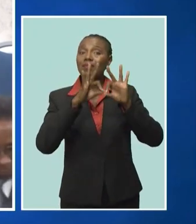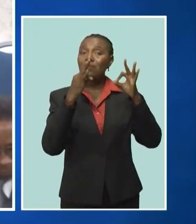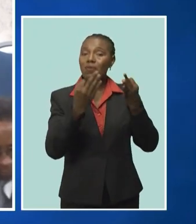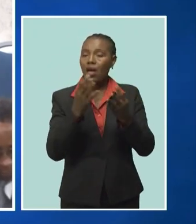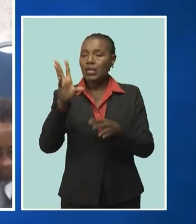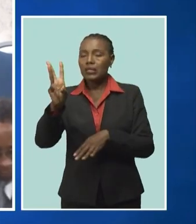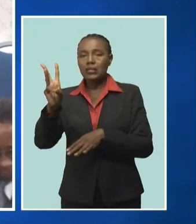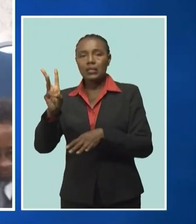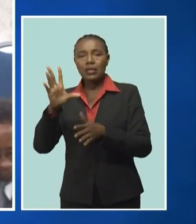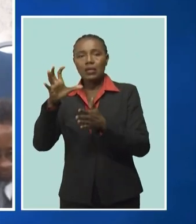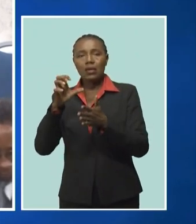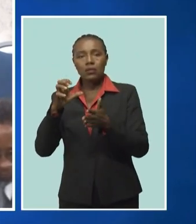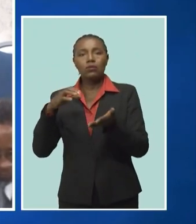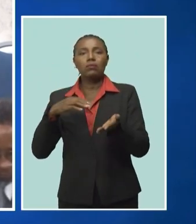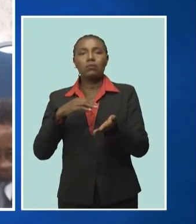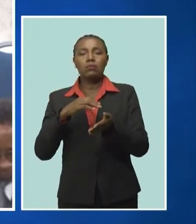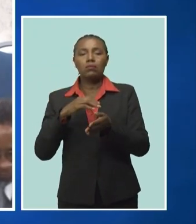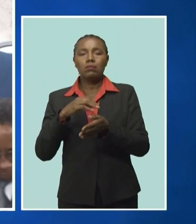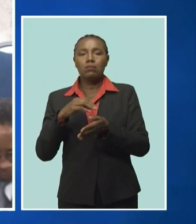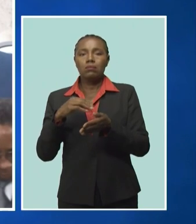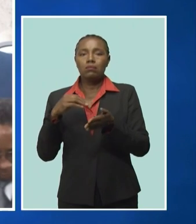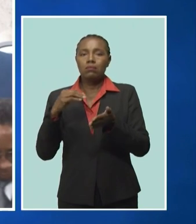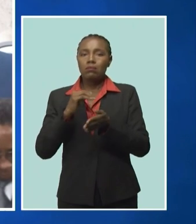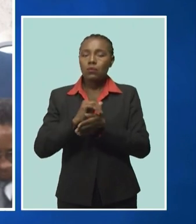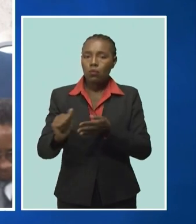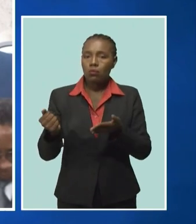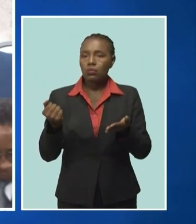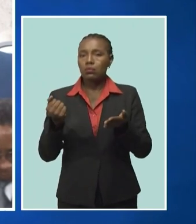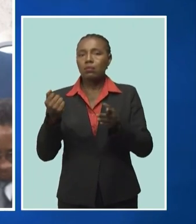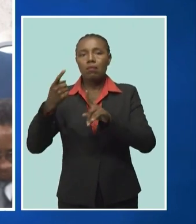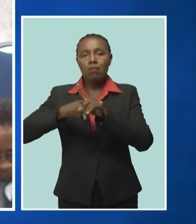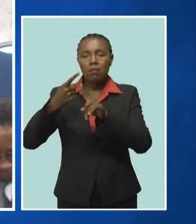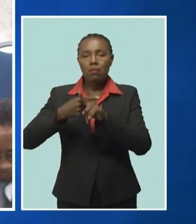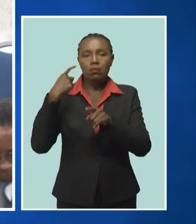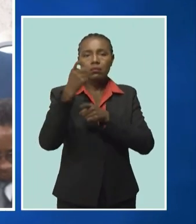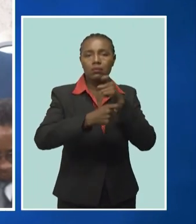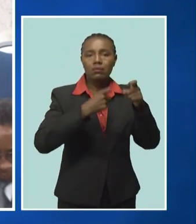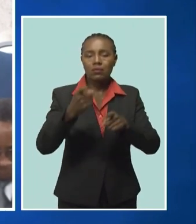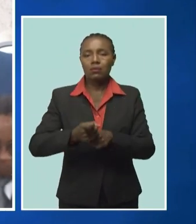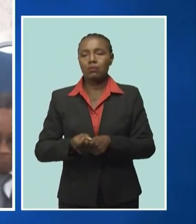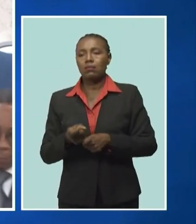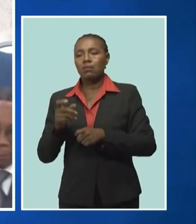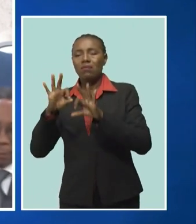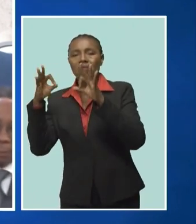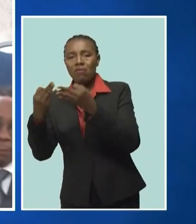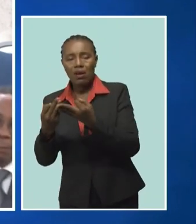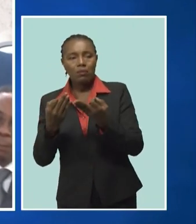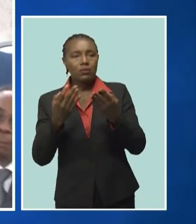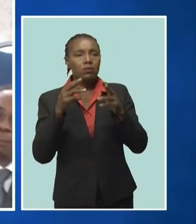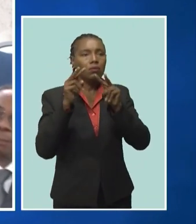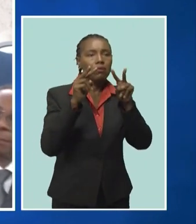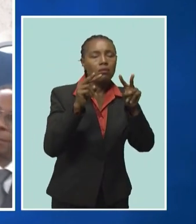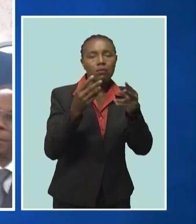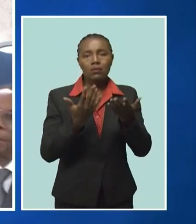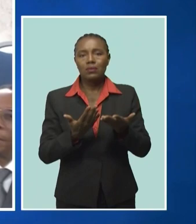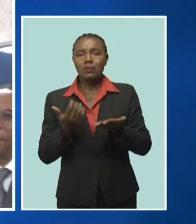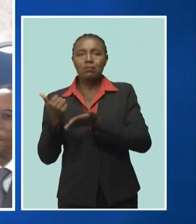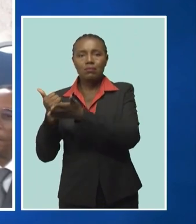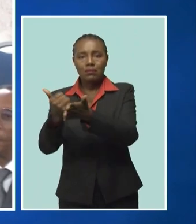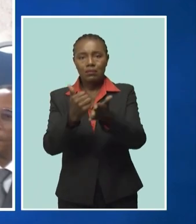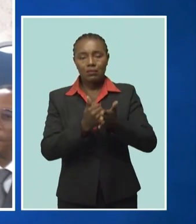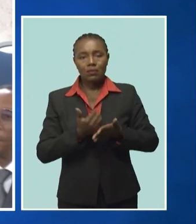$600 monthly to assist them because, as we know, there were several